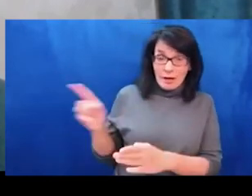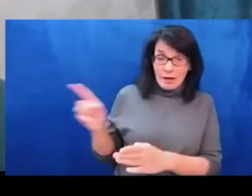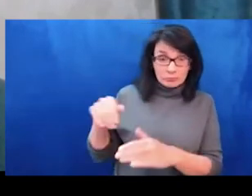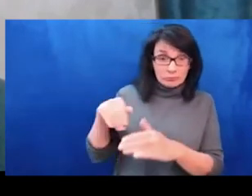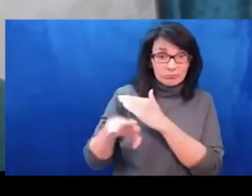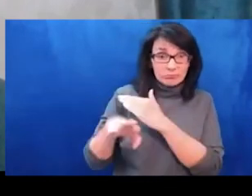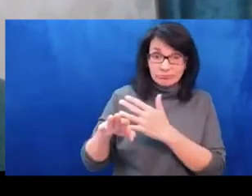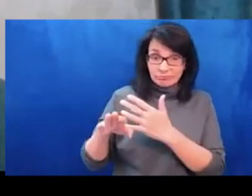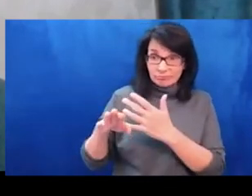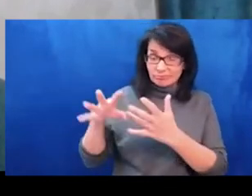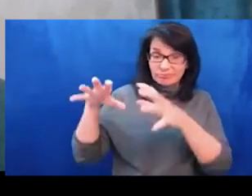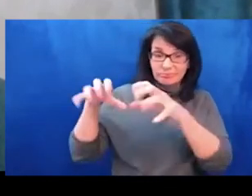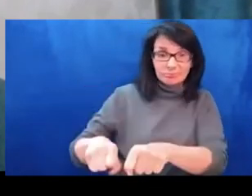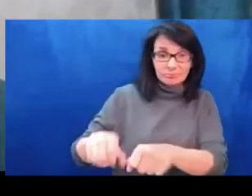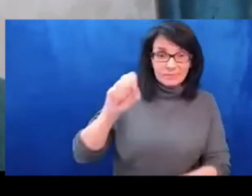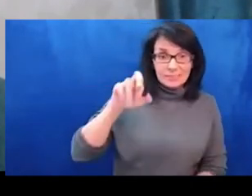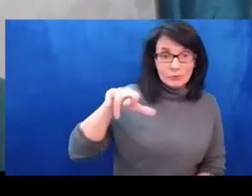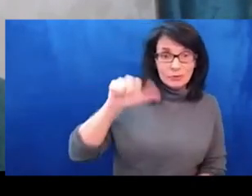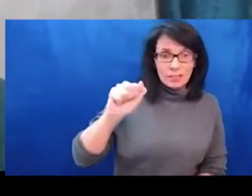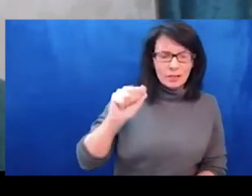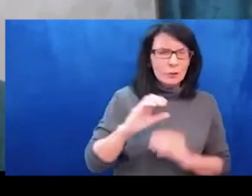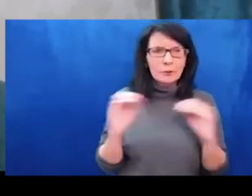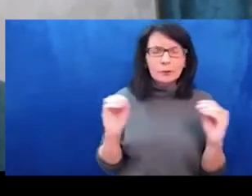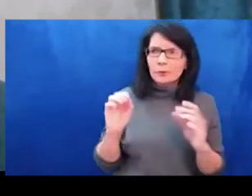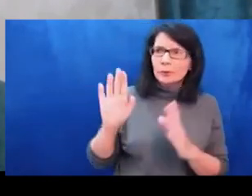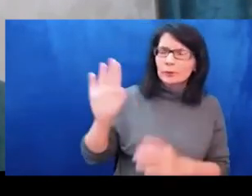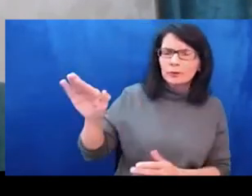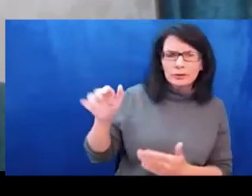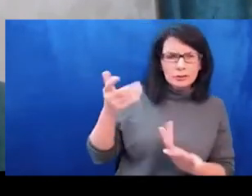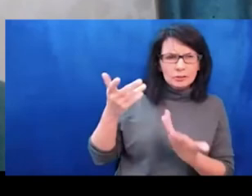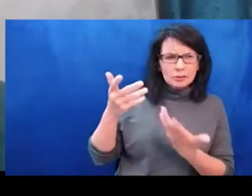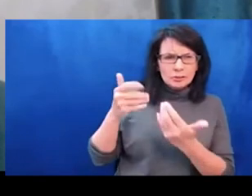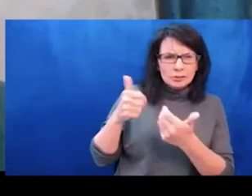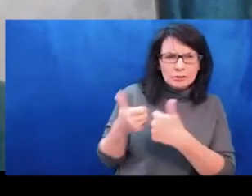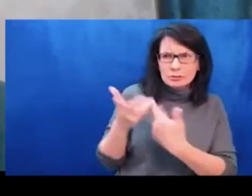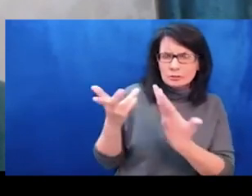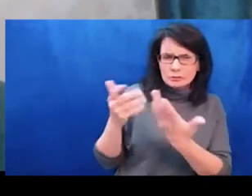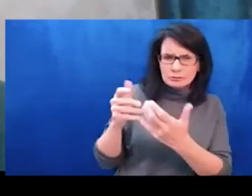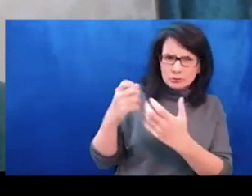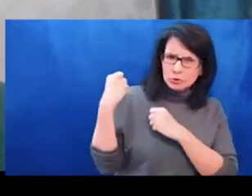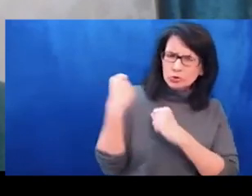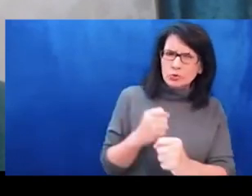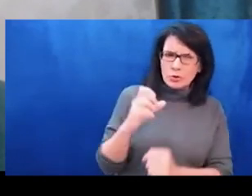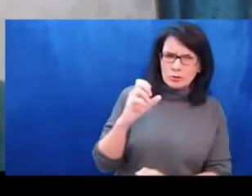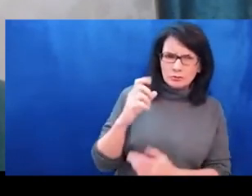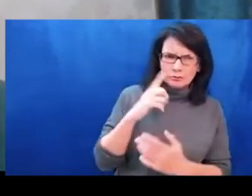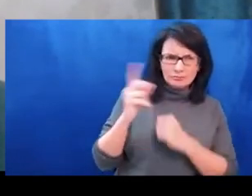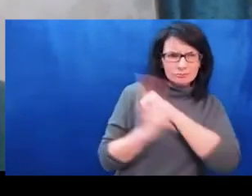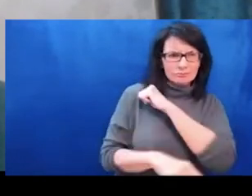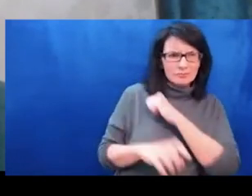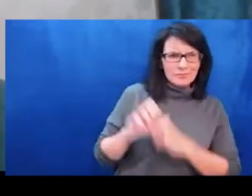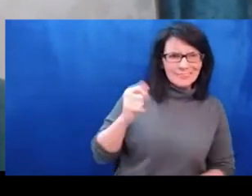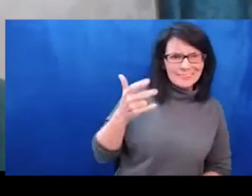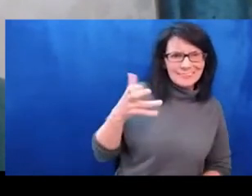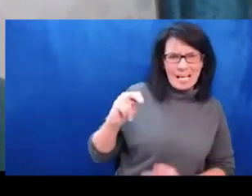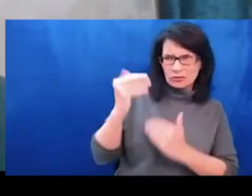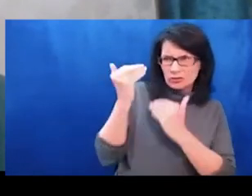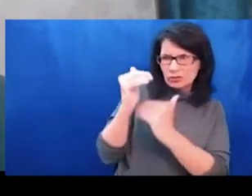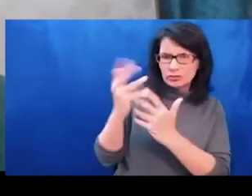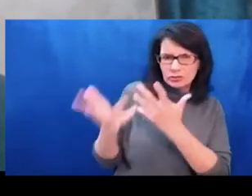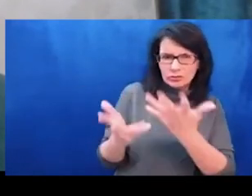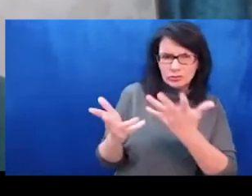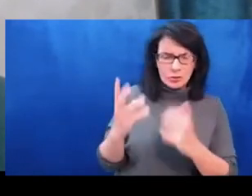invasion of Ukraine today? I will try to sum up that in four points. The political